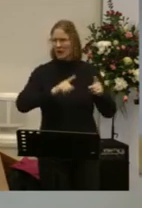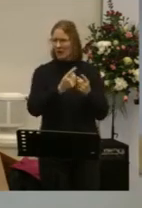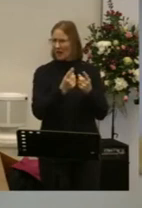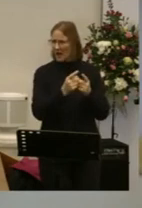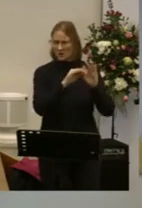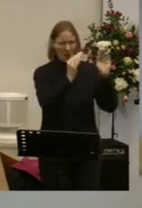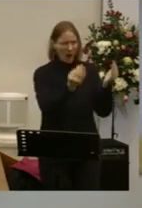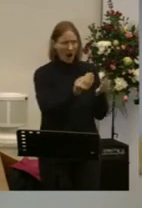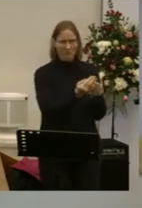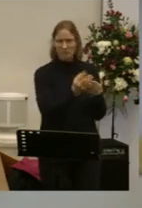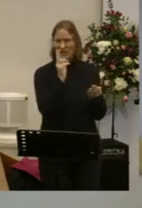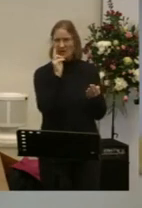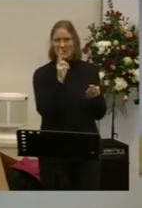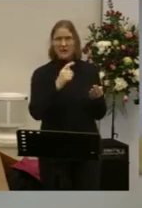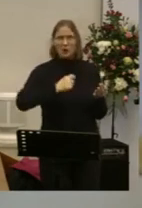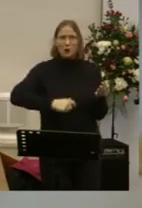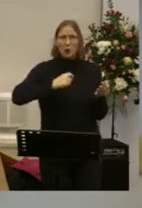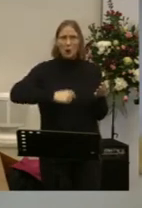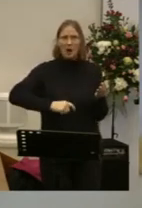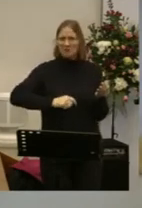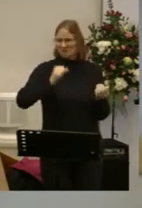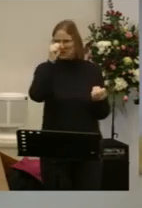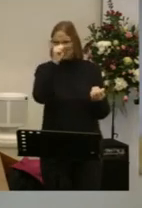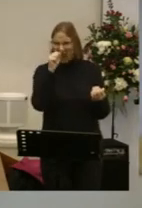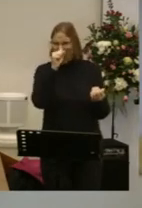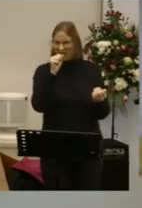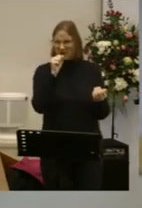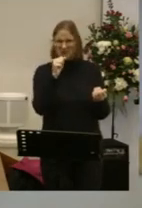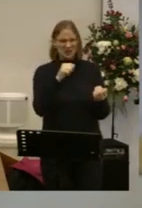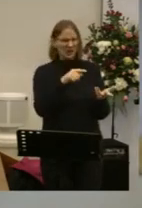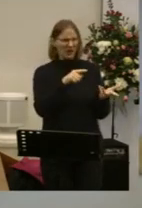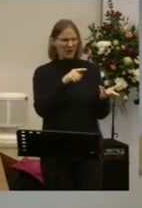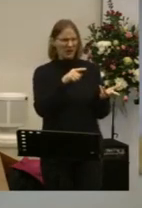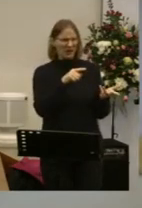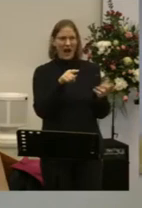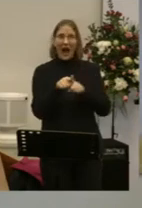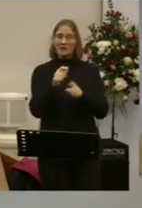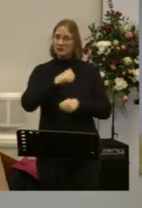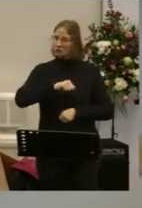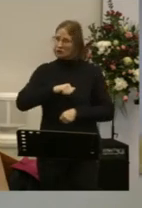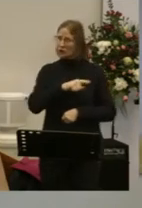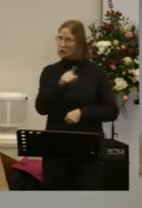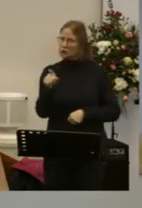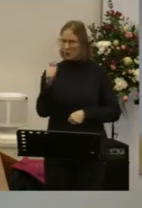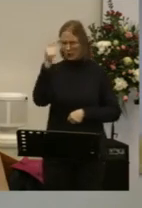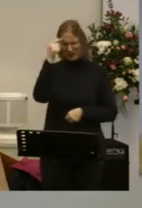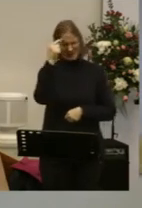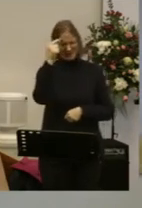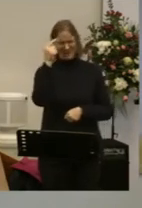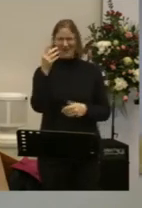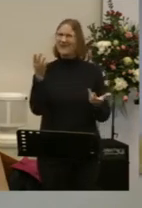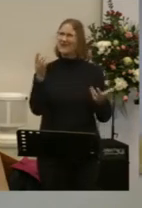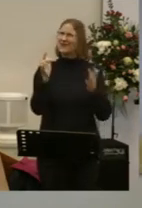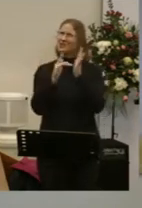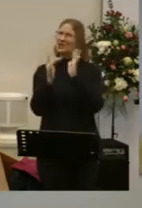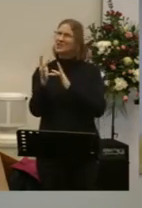see the selfishness and greed in our world And as a Christian, do you ever think to yourself You know, Jesus,